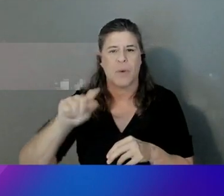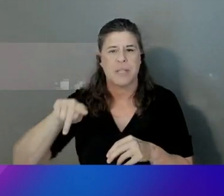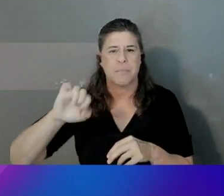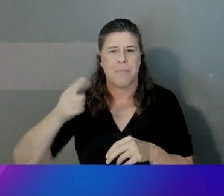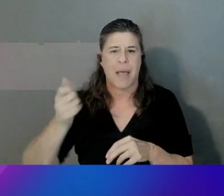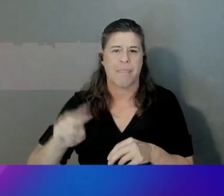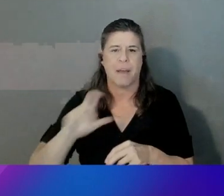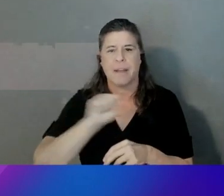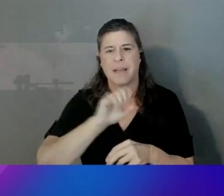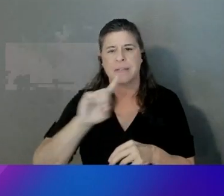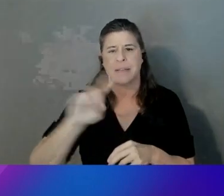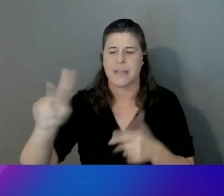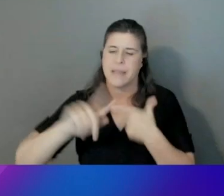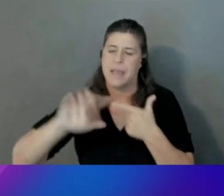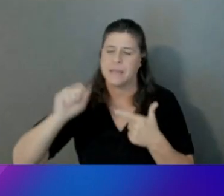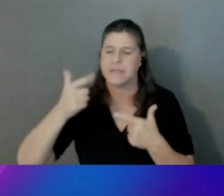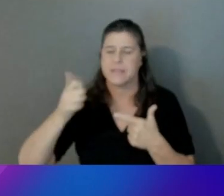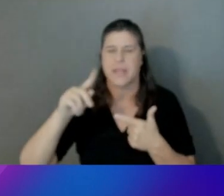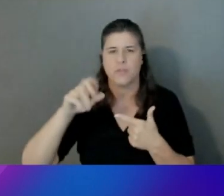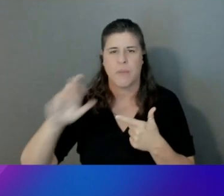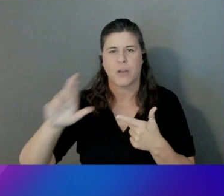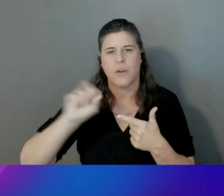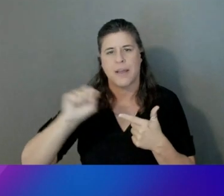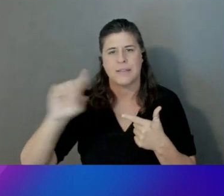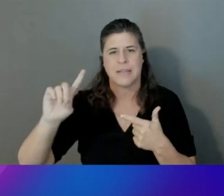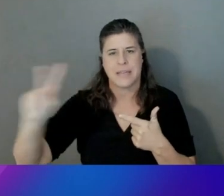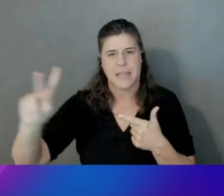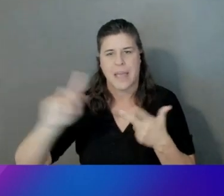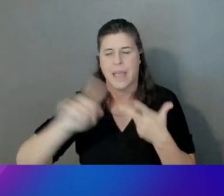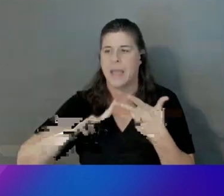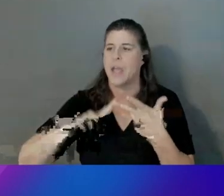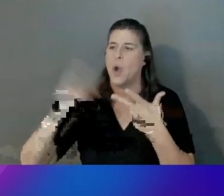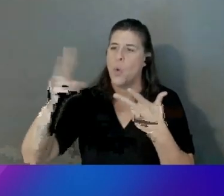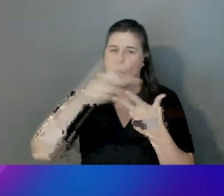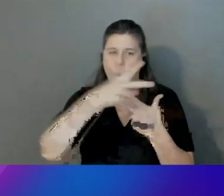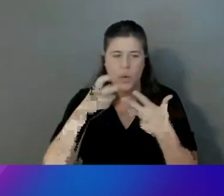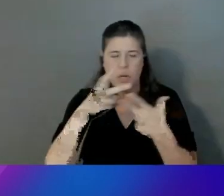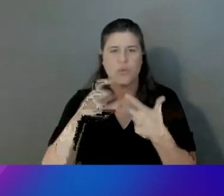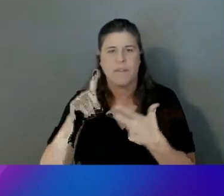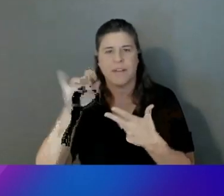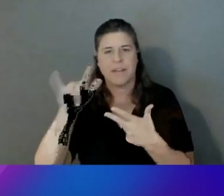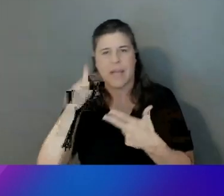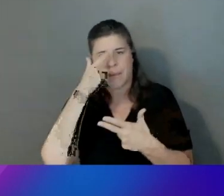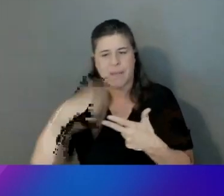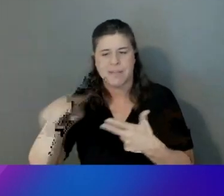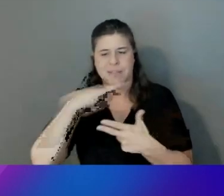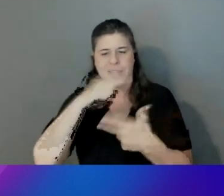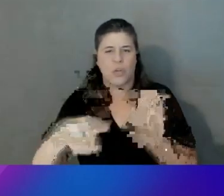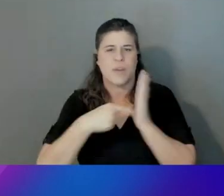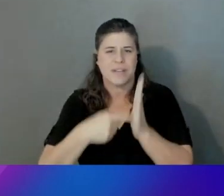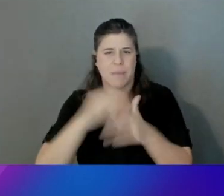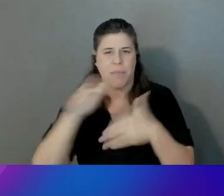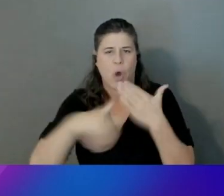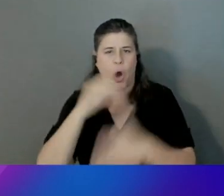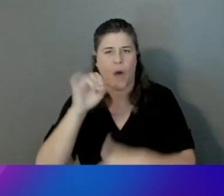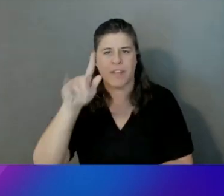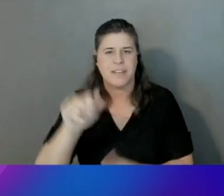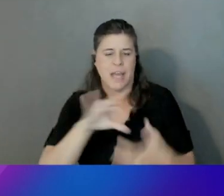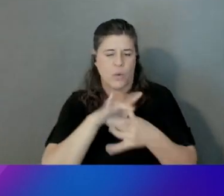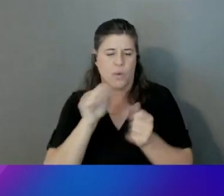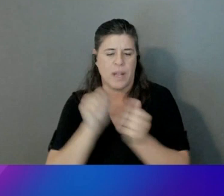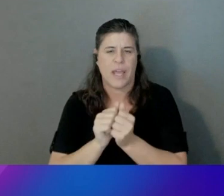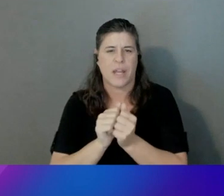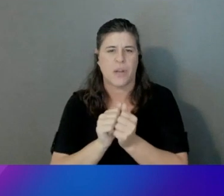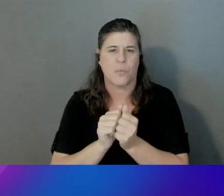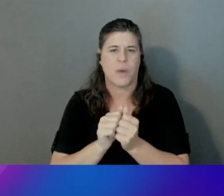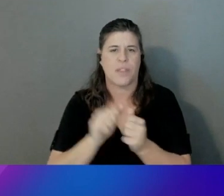the SageMaker SDK. We're retrieving some data. So because this is an example, all of the data, it's based on an Abalone use case for